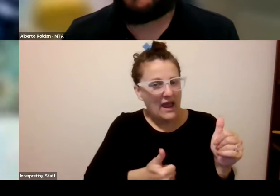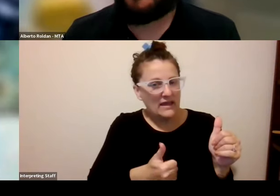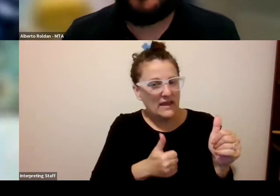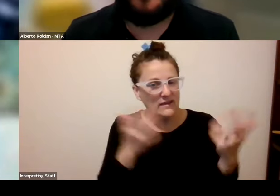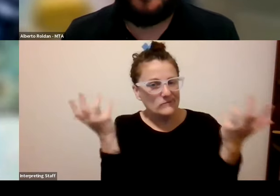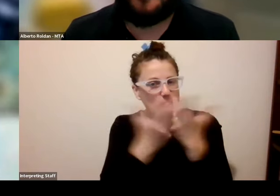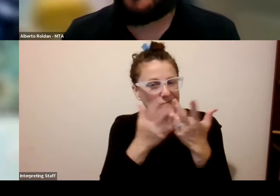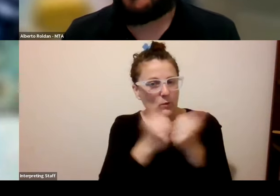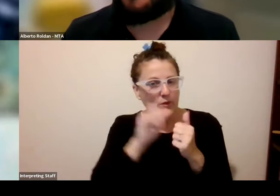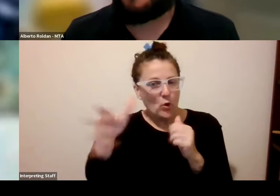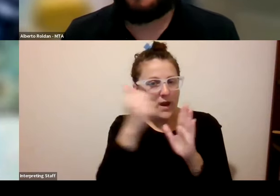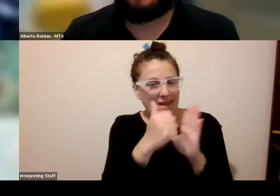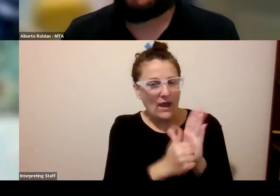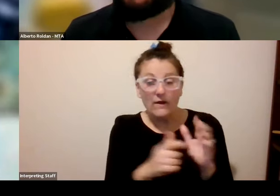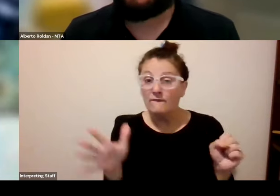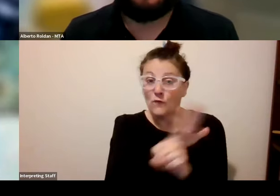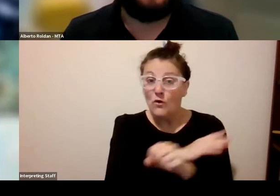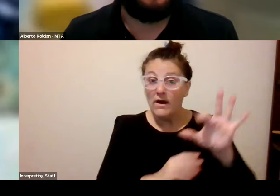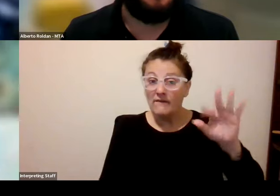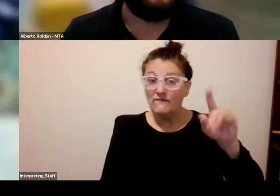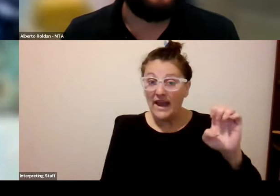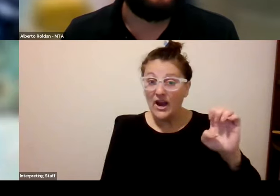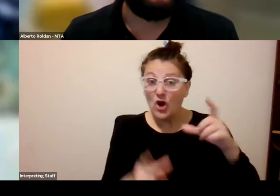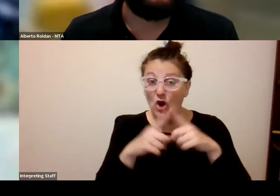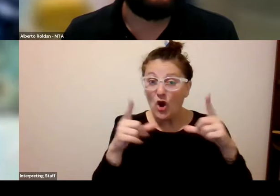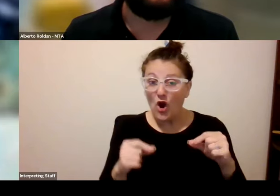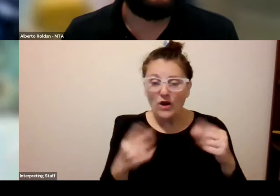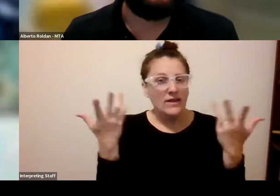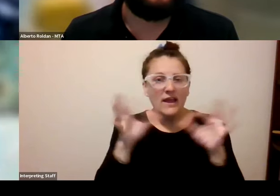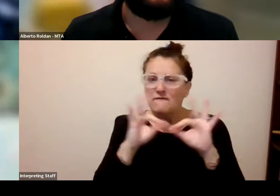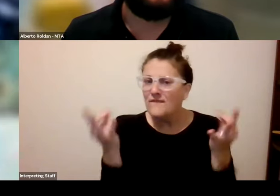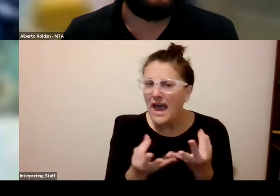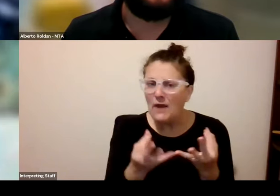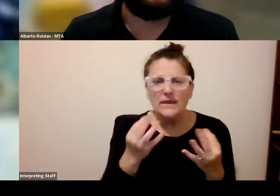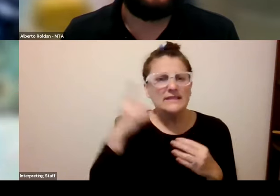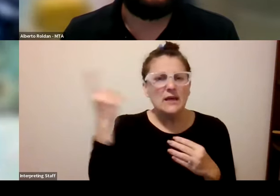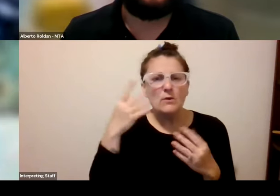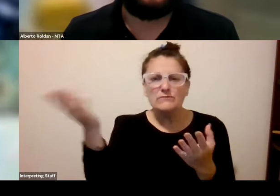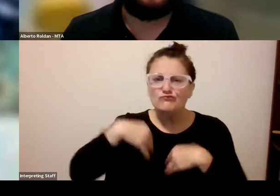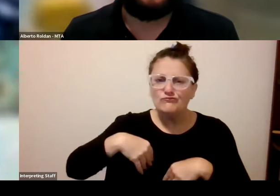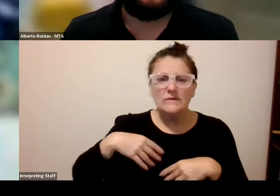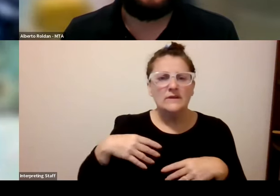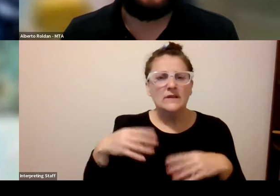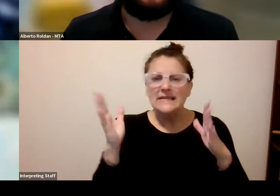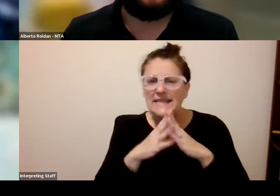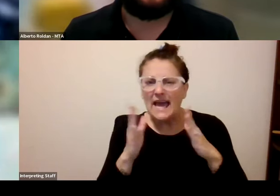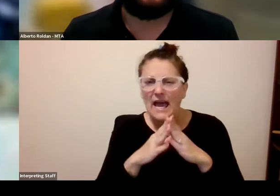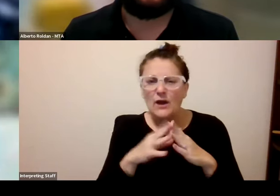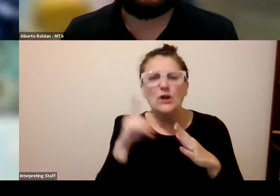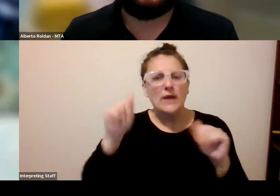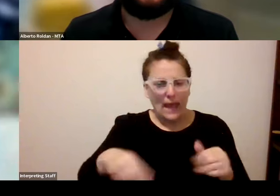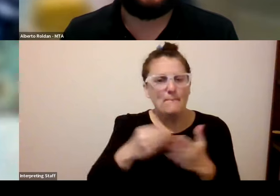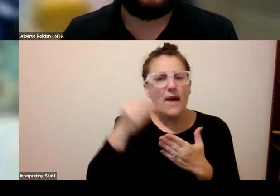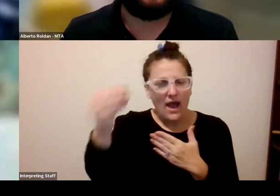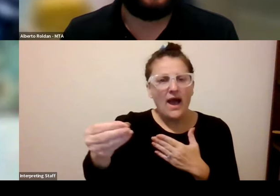your account but for full fair omni cards if you have a family member or someone coming into town um you'll be able to buy that at the vending machines